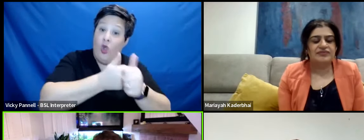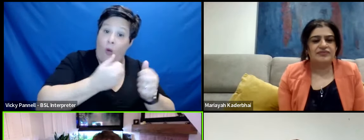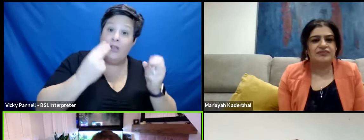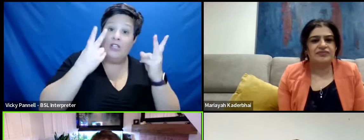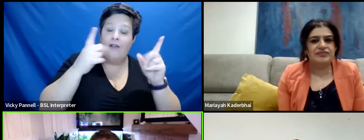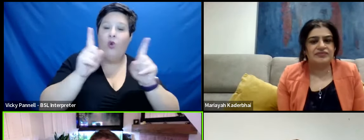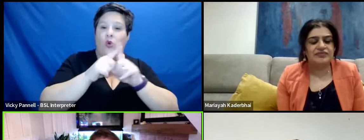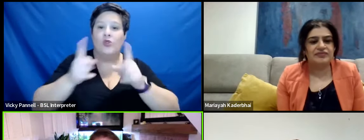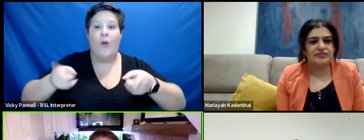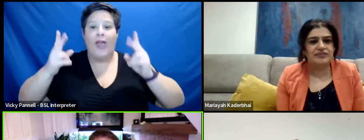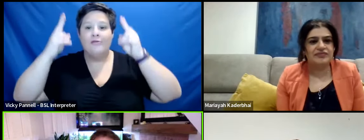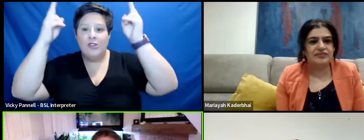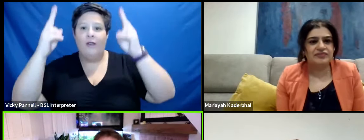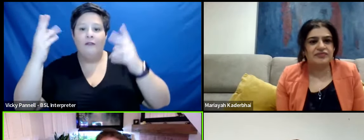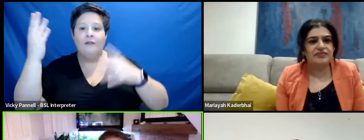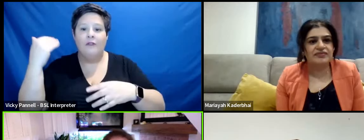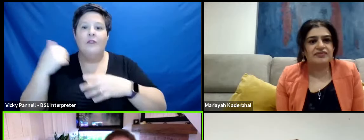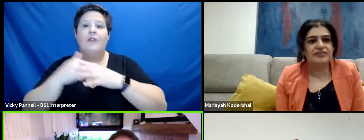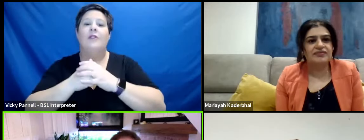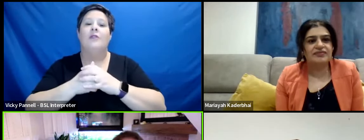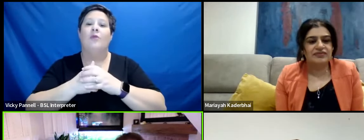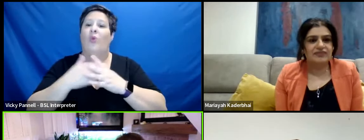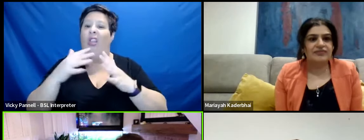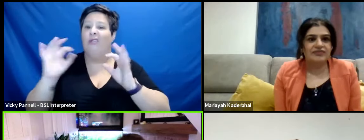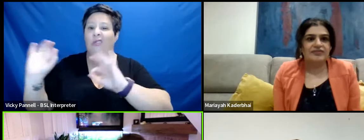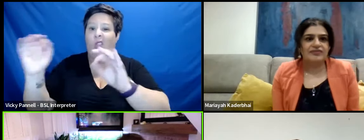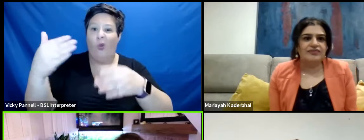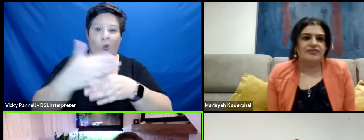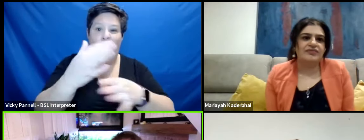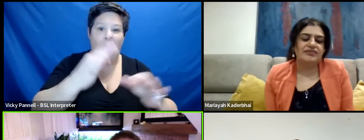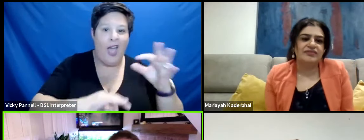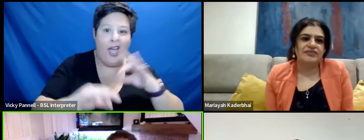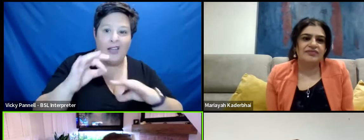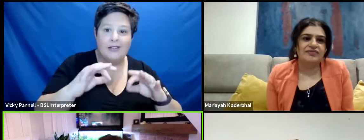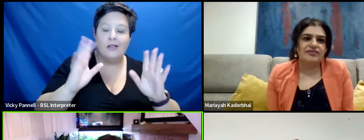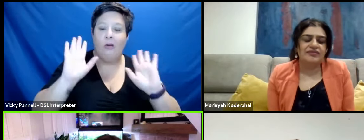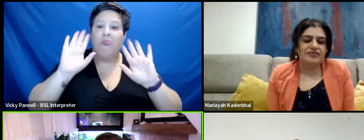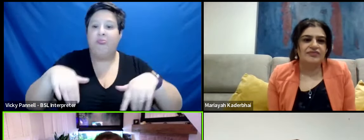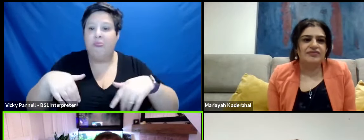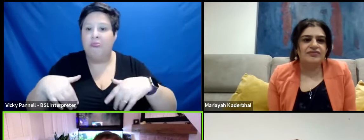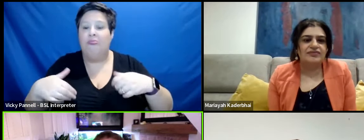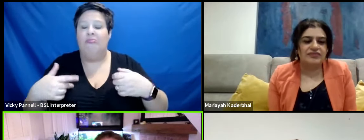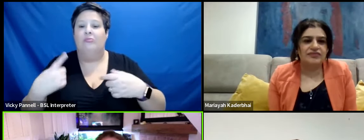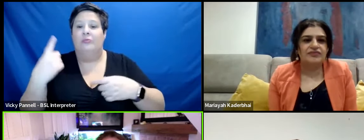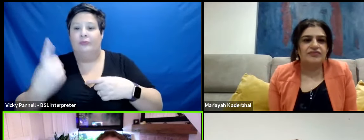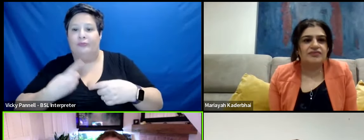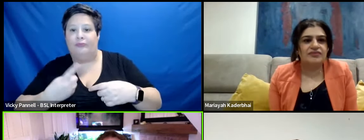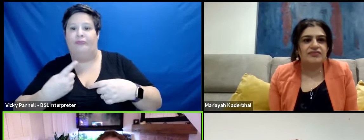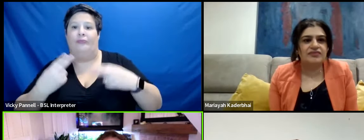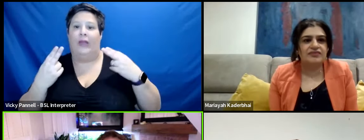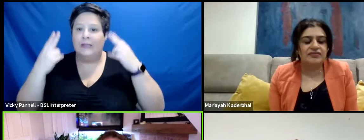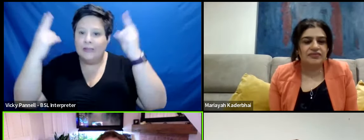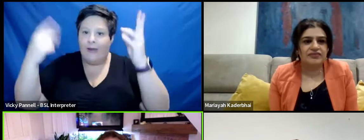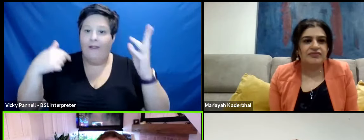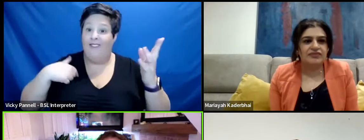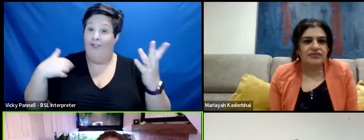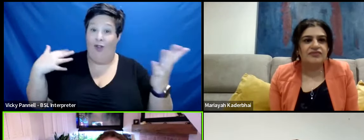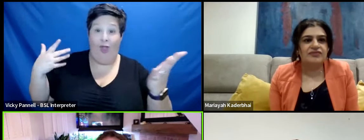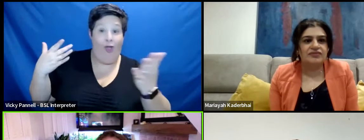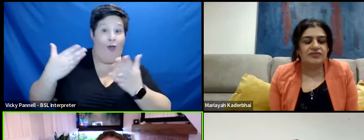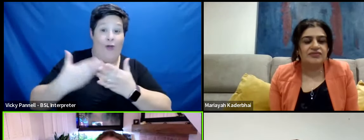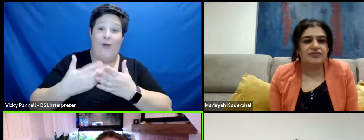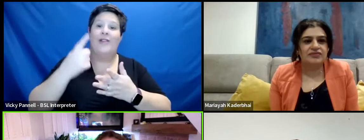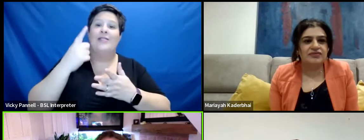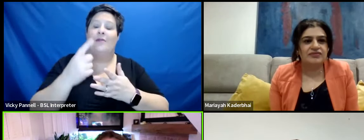a good number of years while he couldn't get no work as an actor. And he kind of that was the job he then ended up doing for a long time.